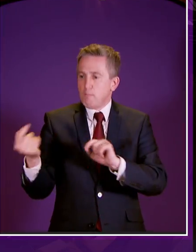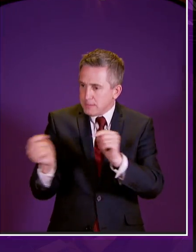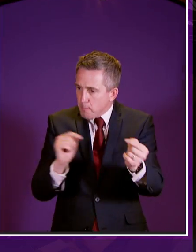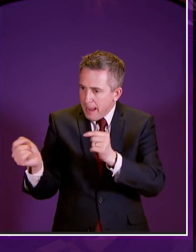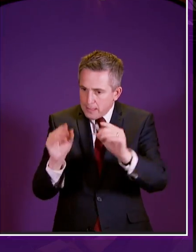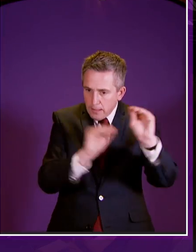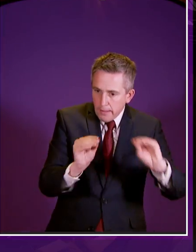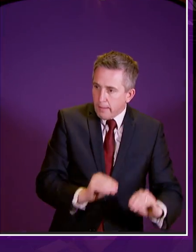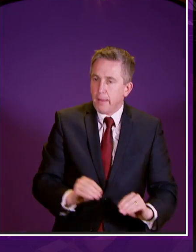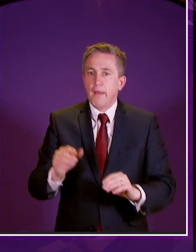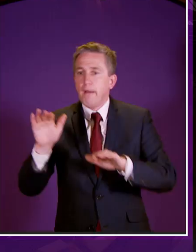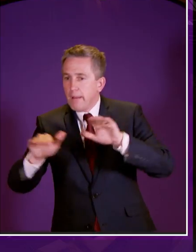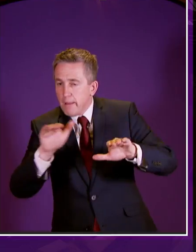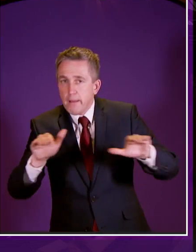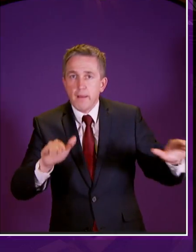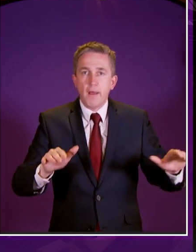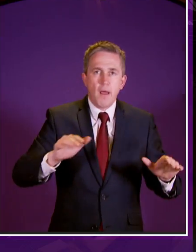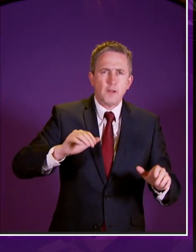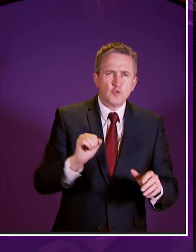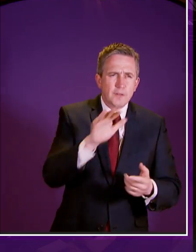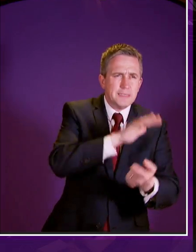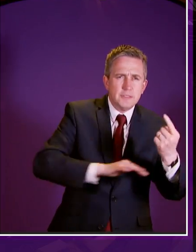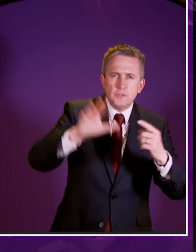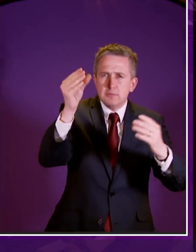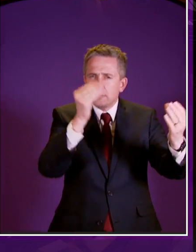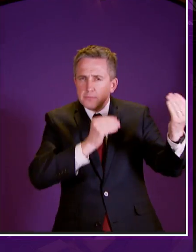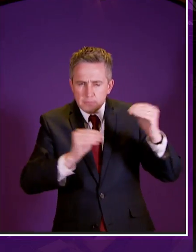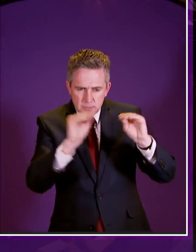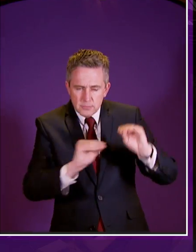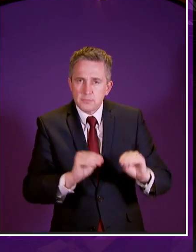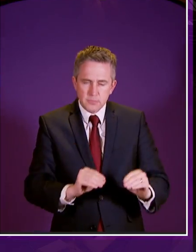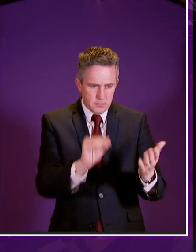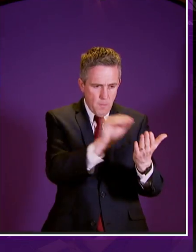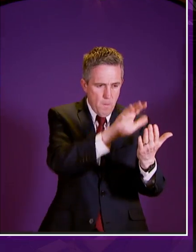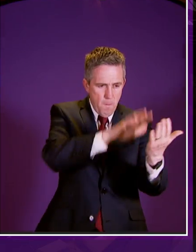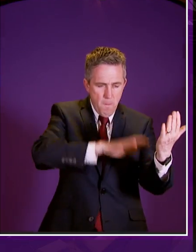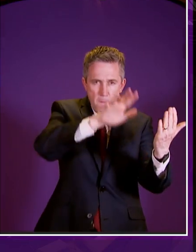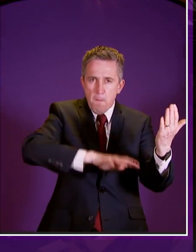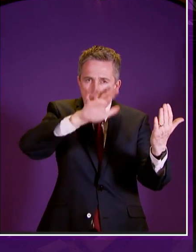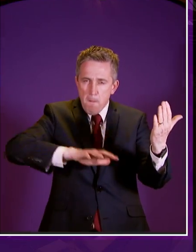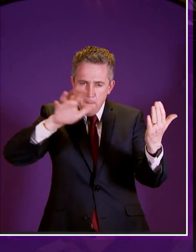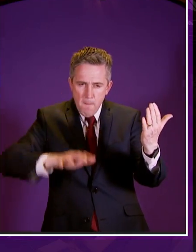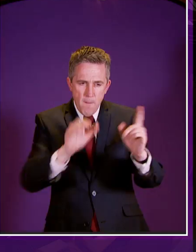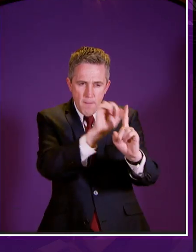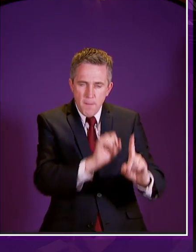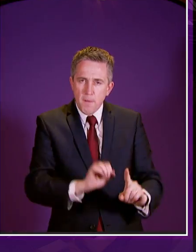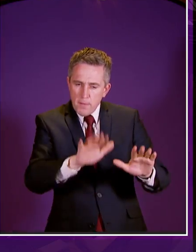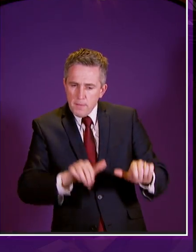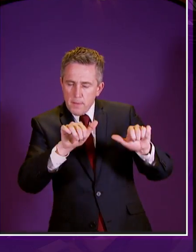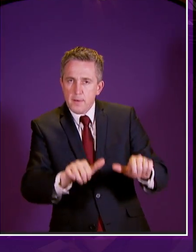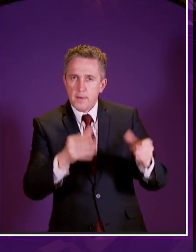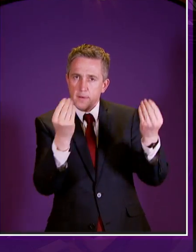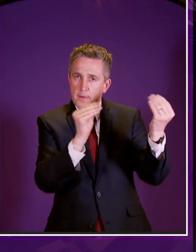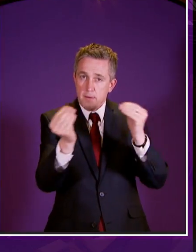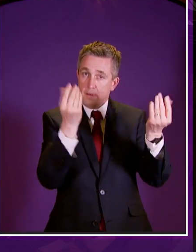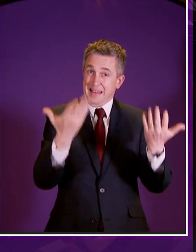with stakeholders with experts across the country and with msps from all parties and on the parliament's security